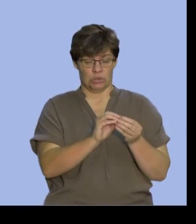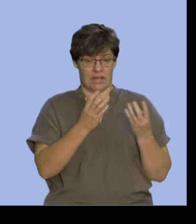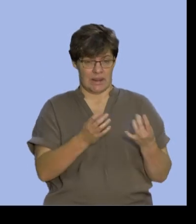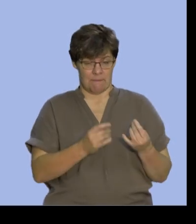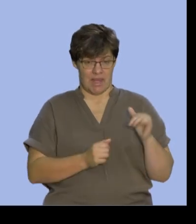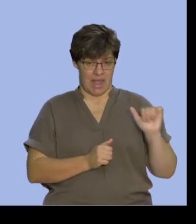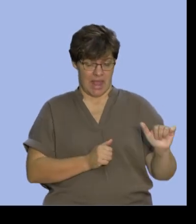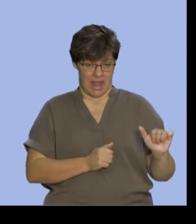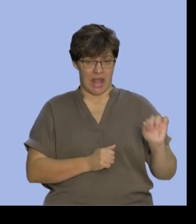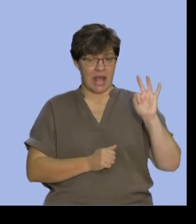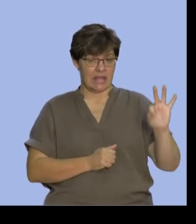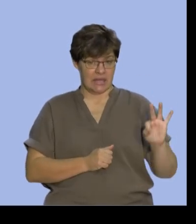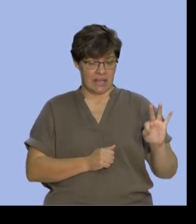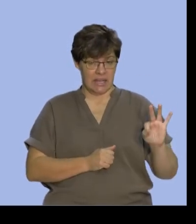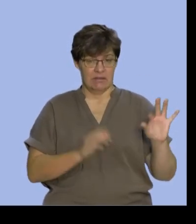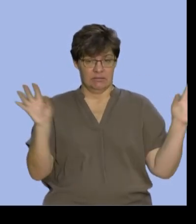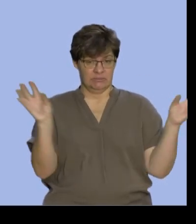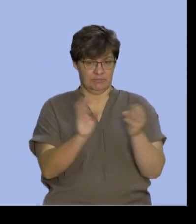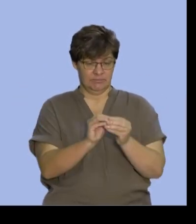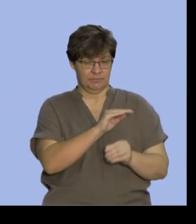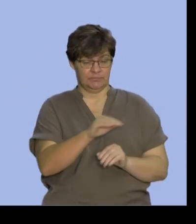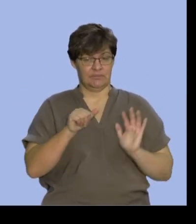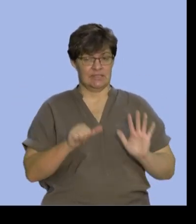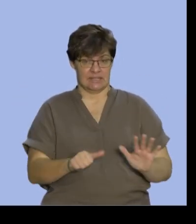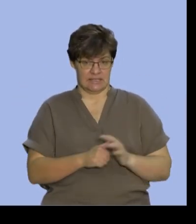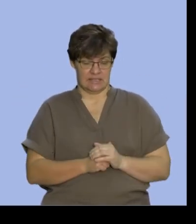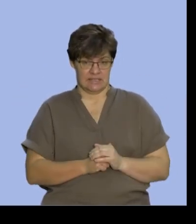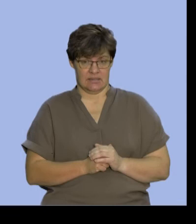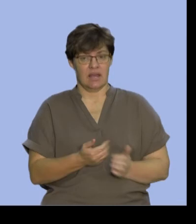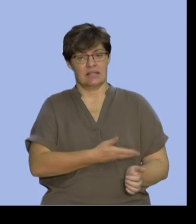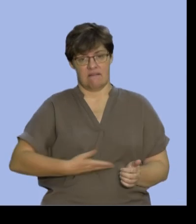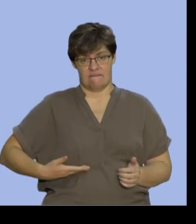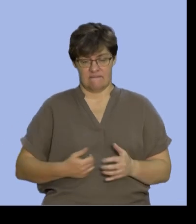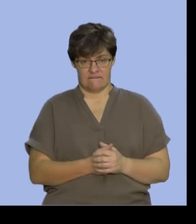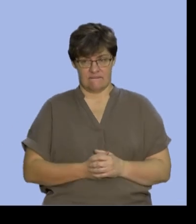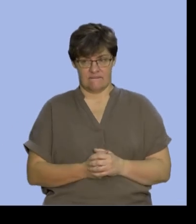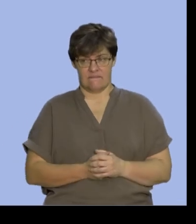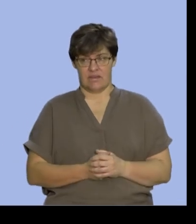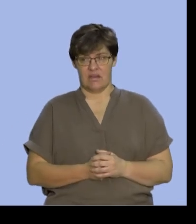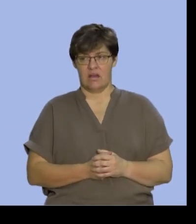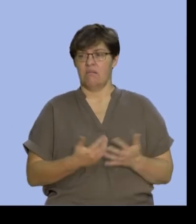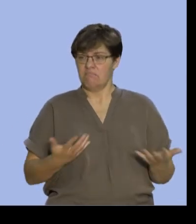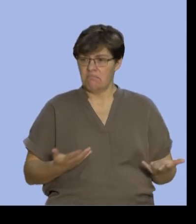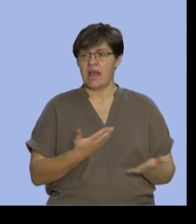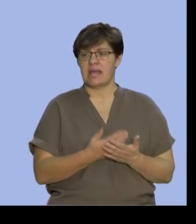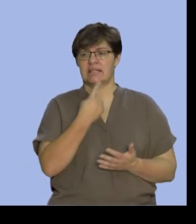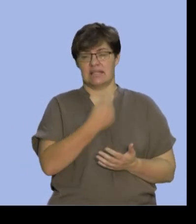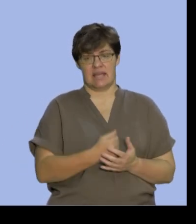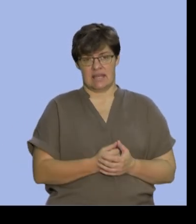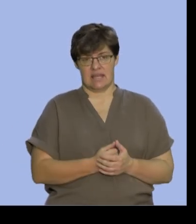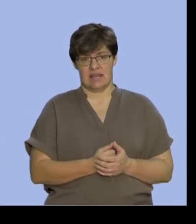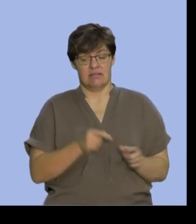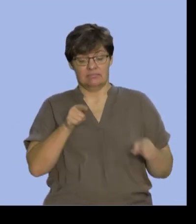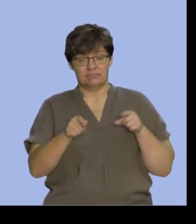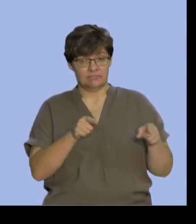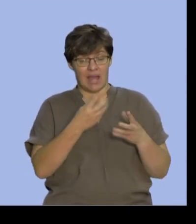which is three divided by the total number of outcomes is six so it's a half so we can therefore say that these two